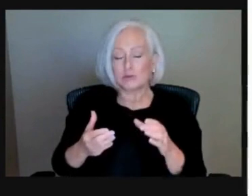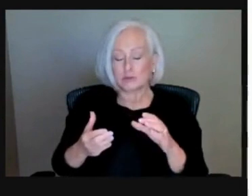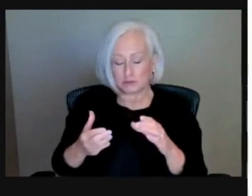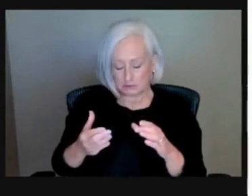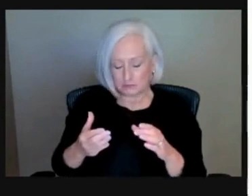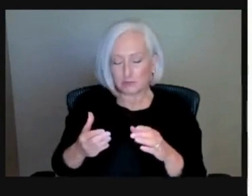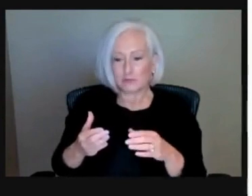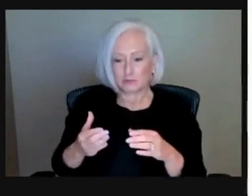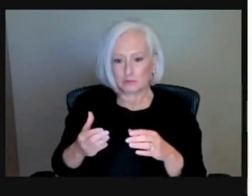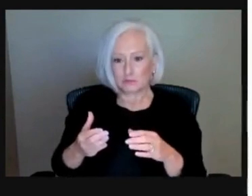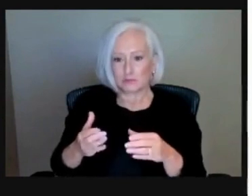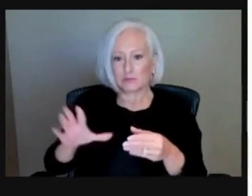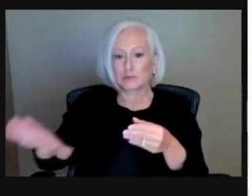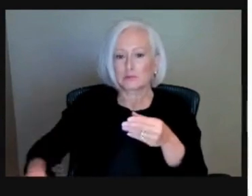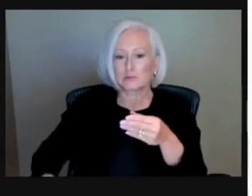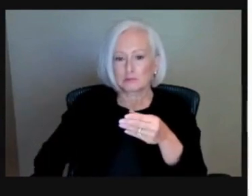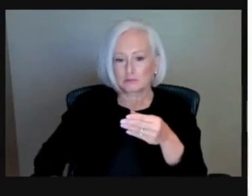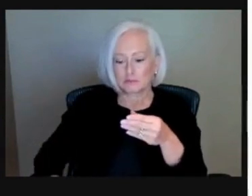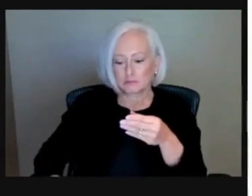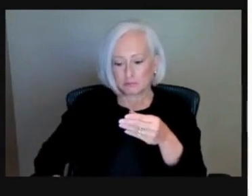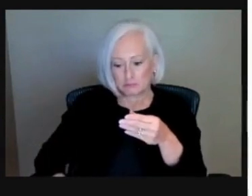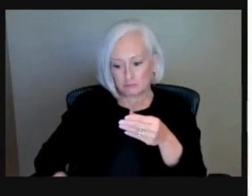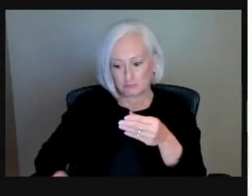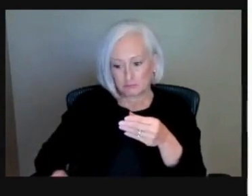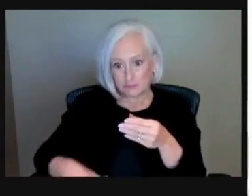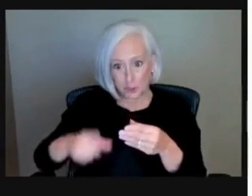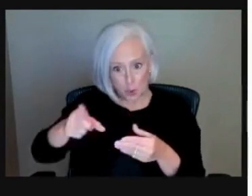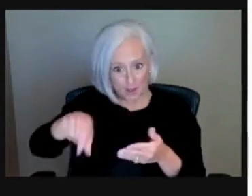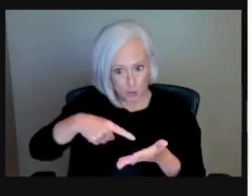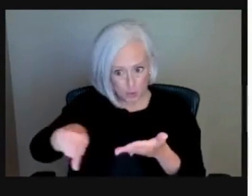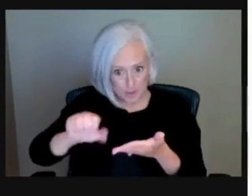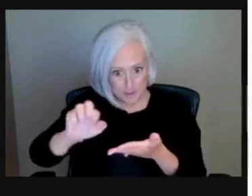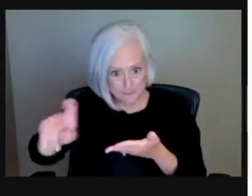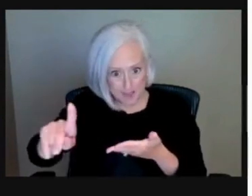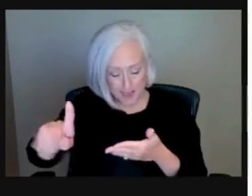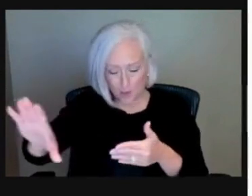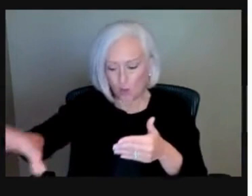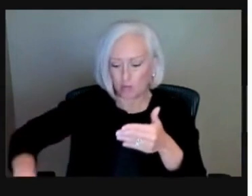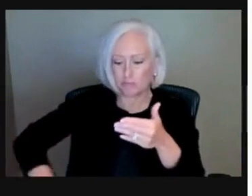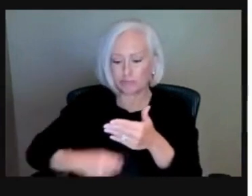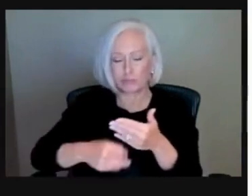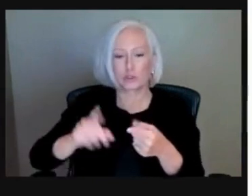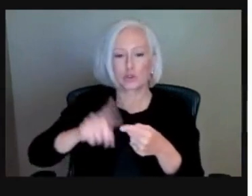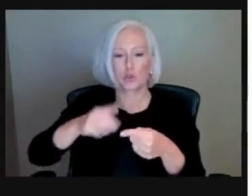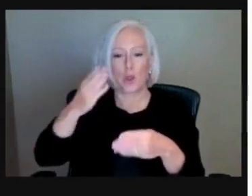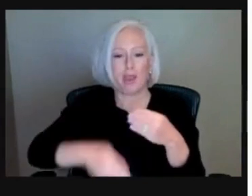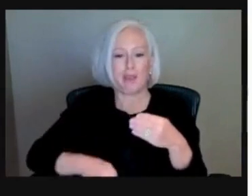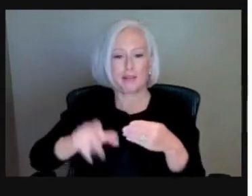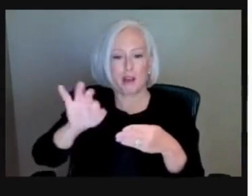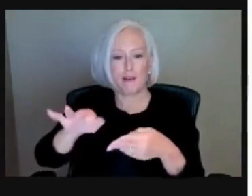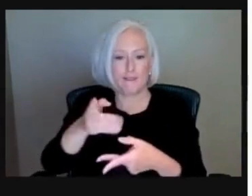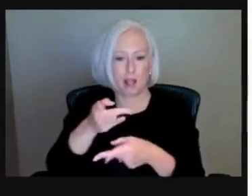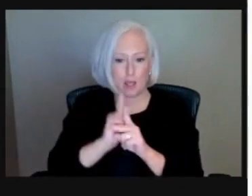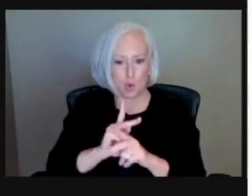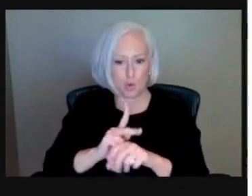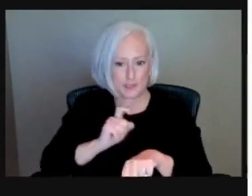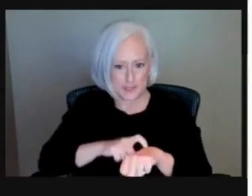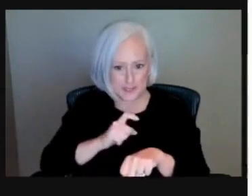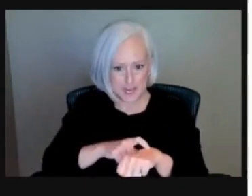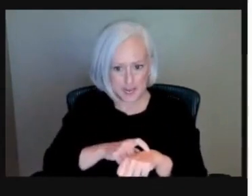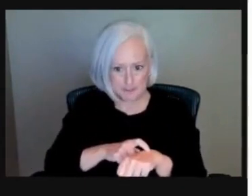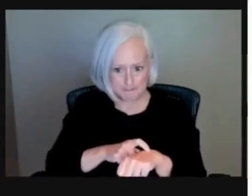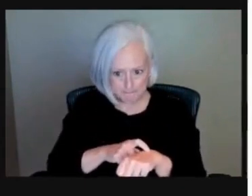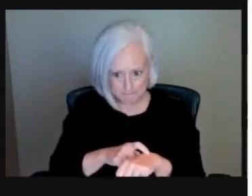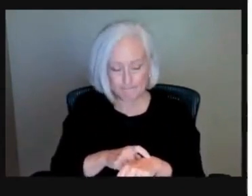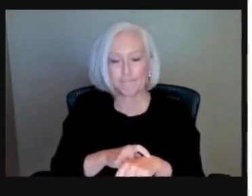need to pay back to the end. And so by moving those past due payments to the